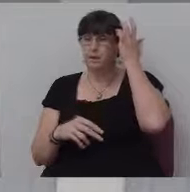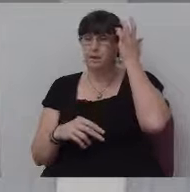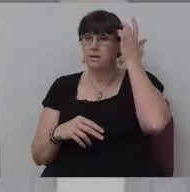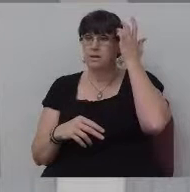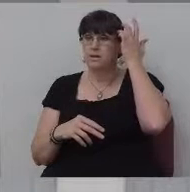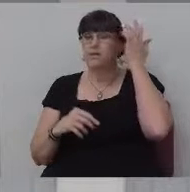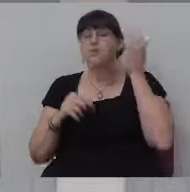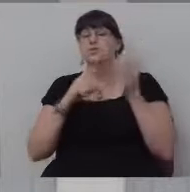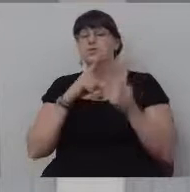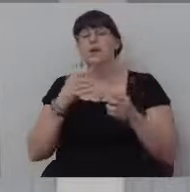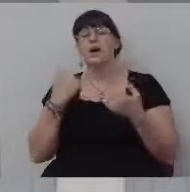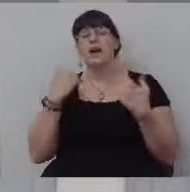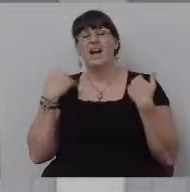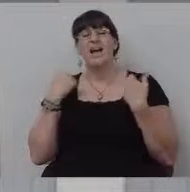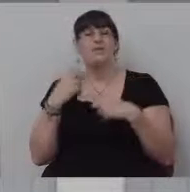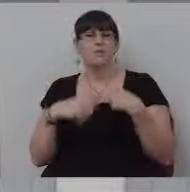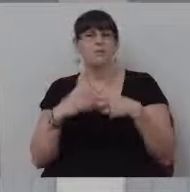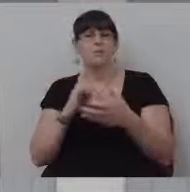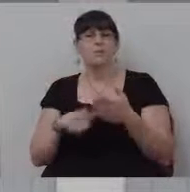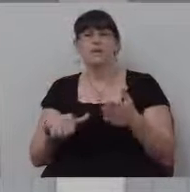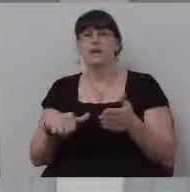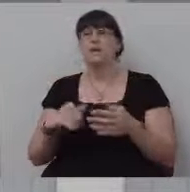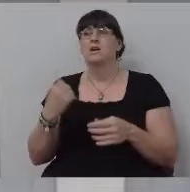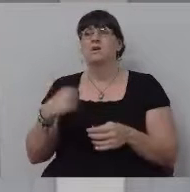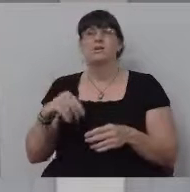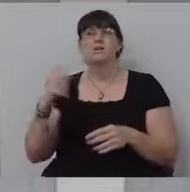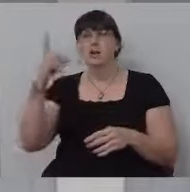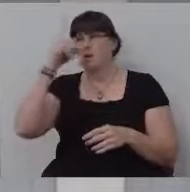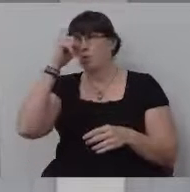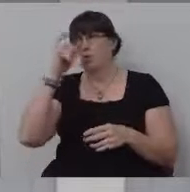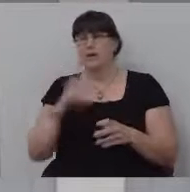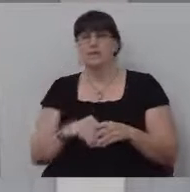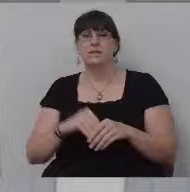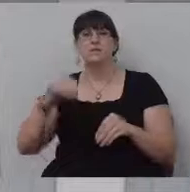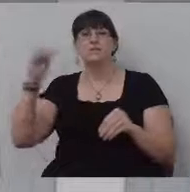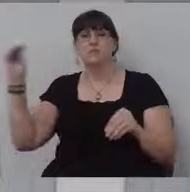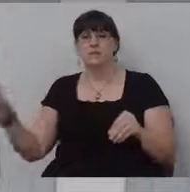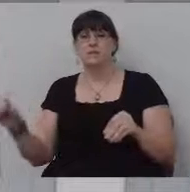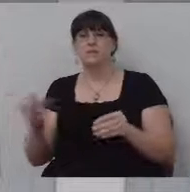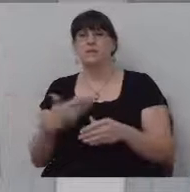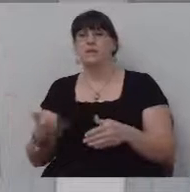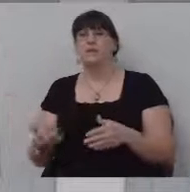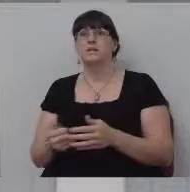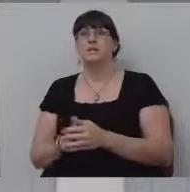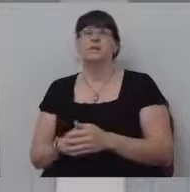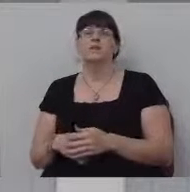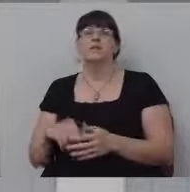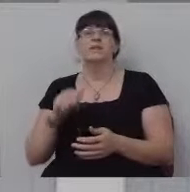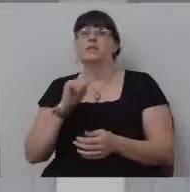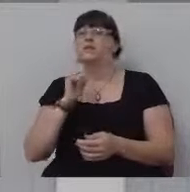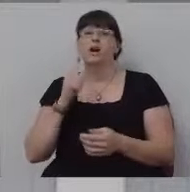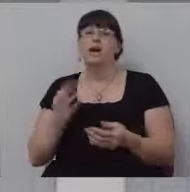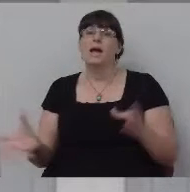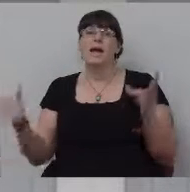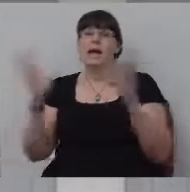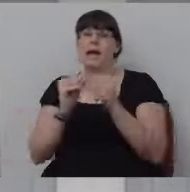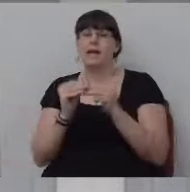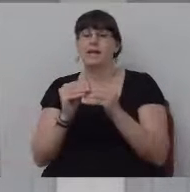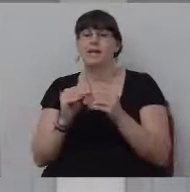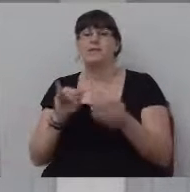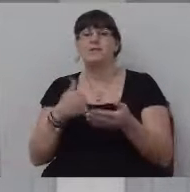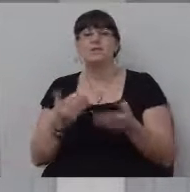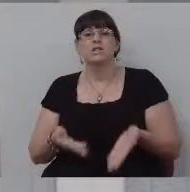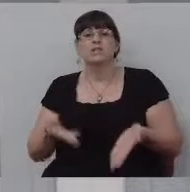I have a little bit of an issue. I don't think it's wise to play with the text by removing them because again, I don't think they're adding to the Bible. They're, they're just giving us